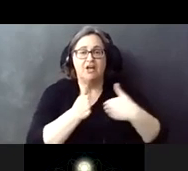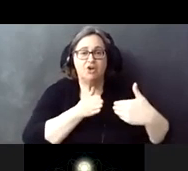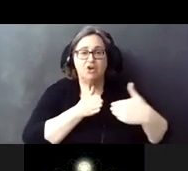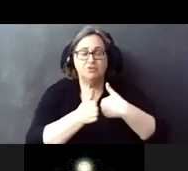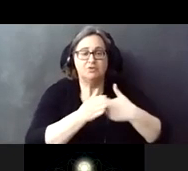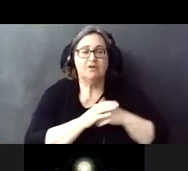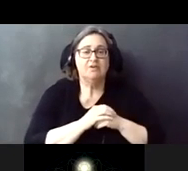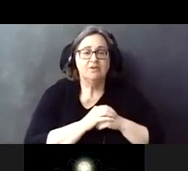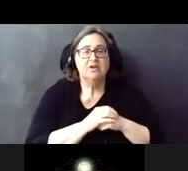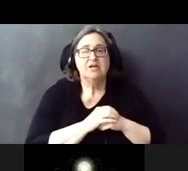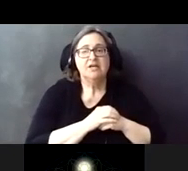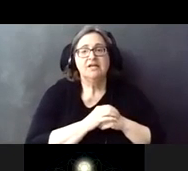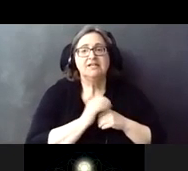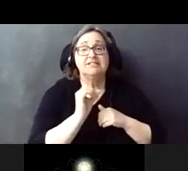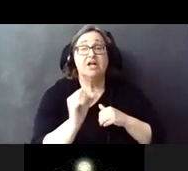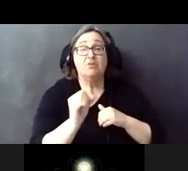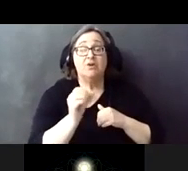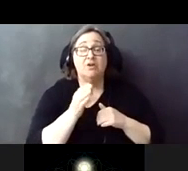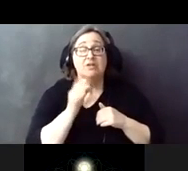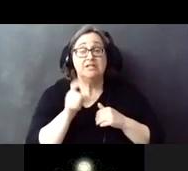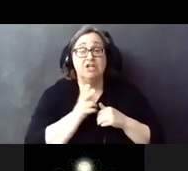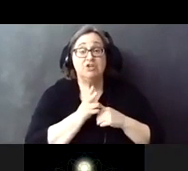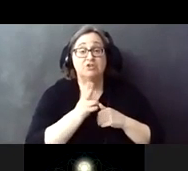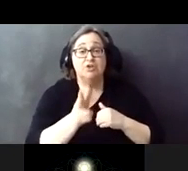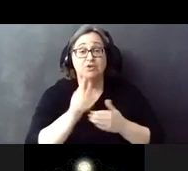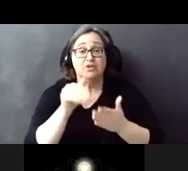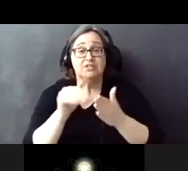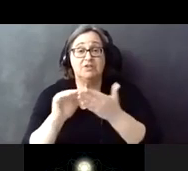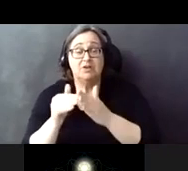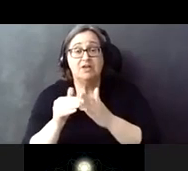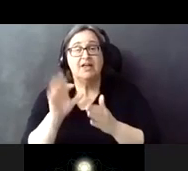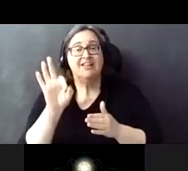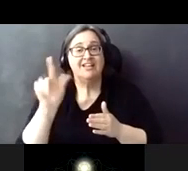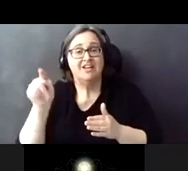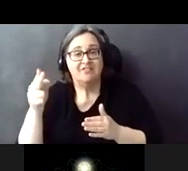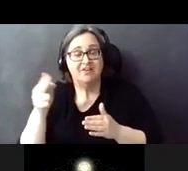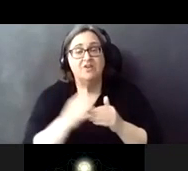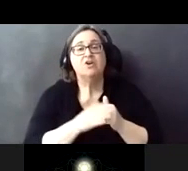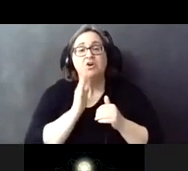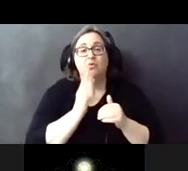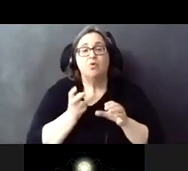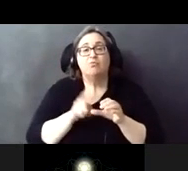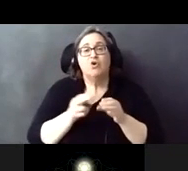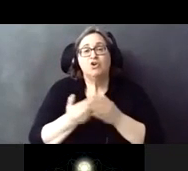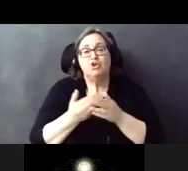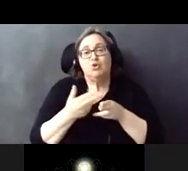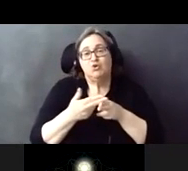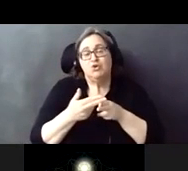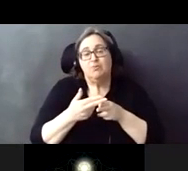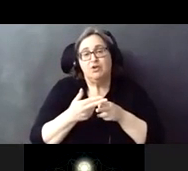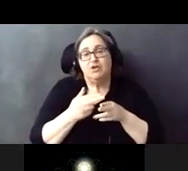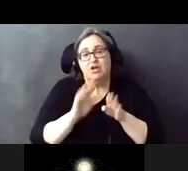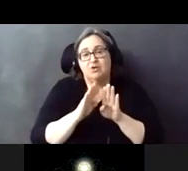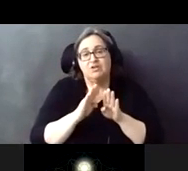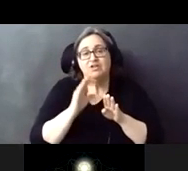southbound passengers needing trains towards downtown and 95th northbound board at a new temporary entrance